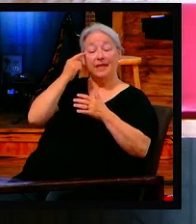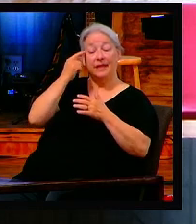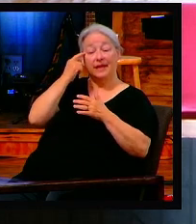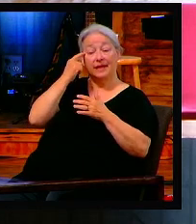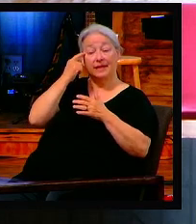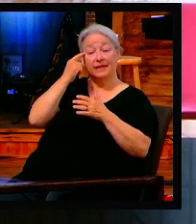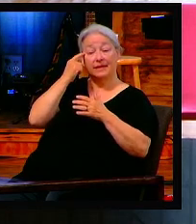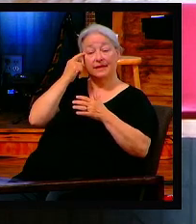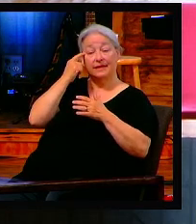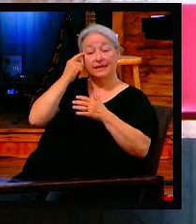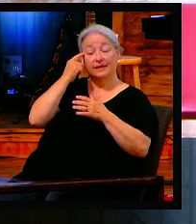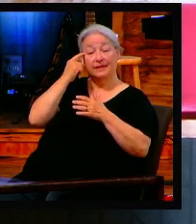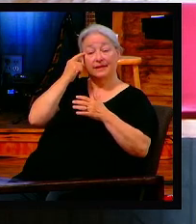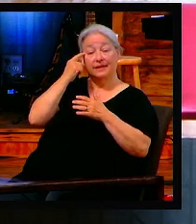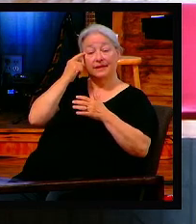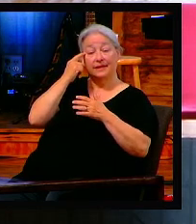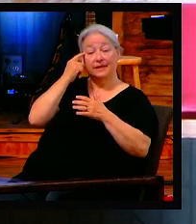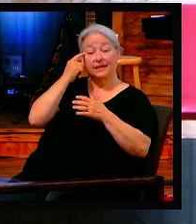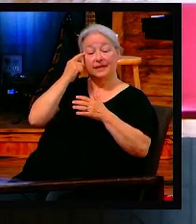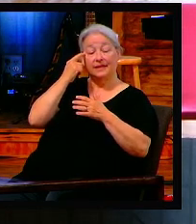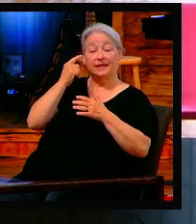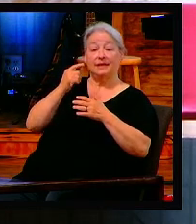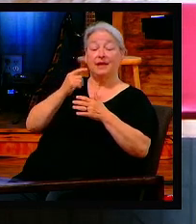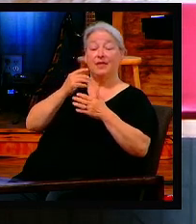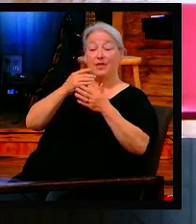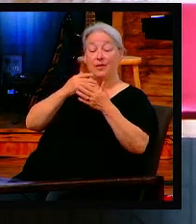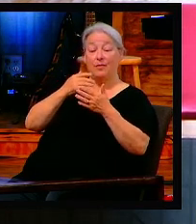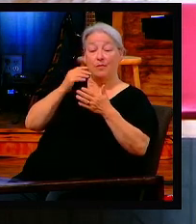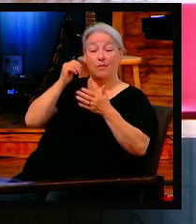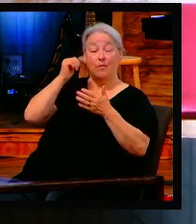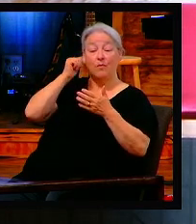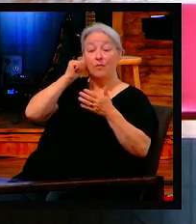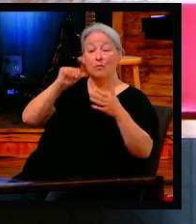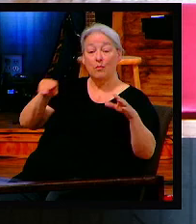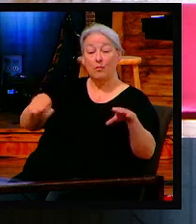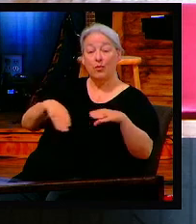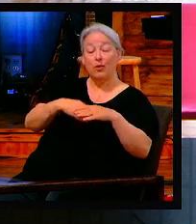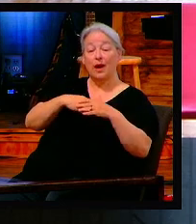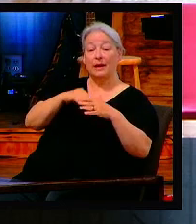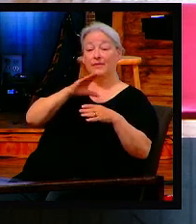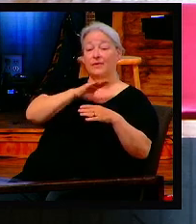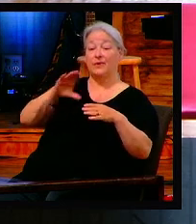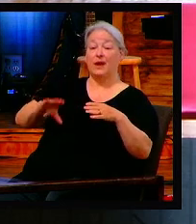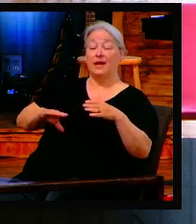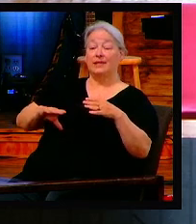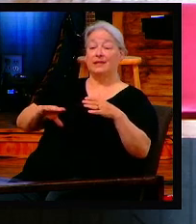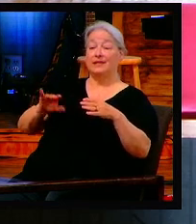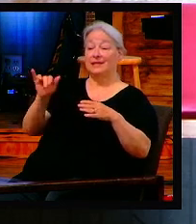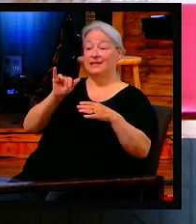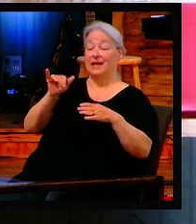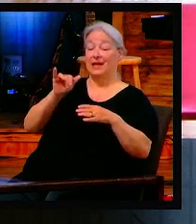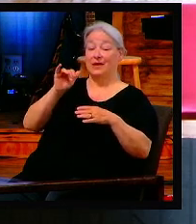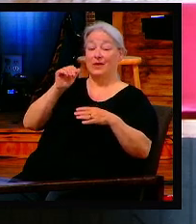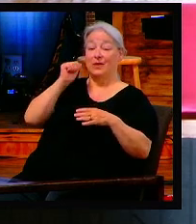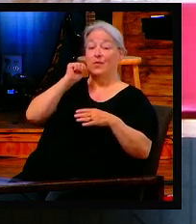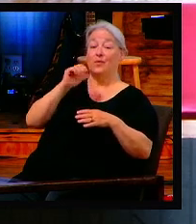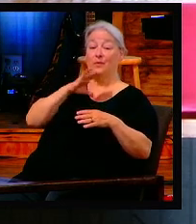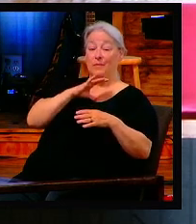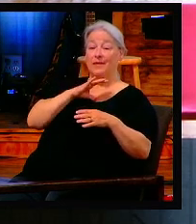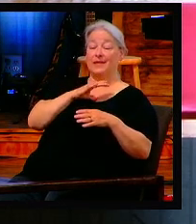Makes us dudes kind of weirded out, but through the Holy Spirit, we'll make that transition. Amen?